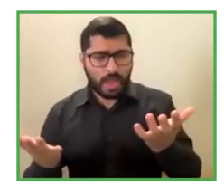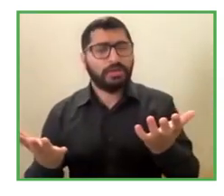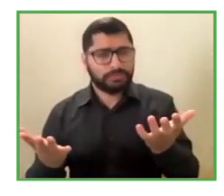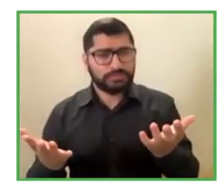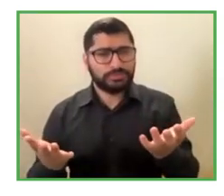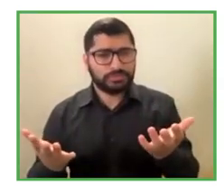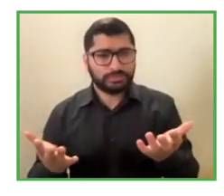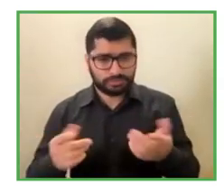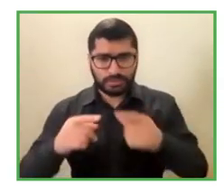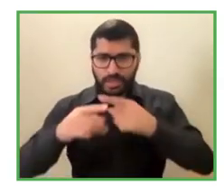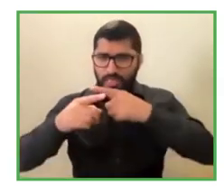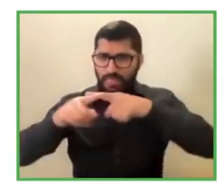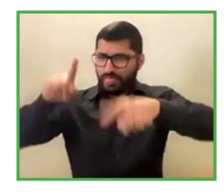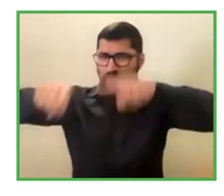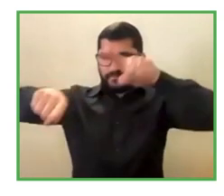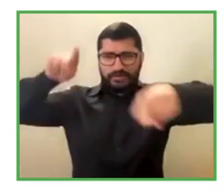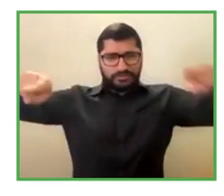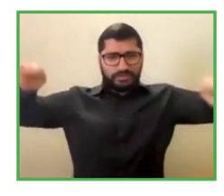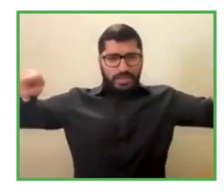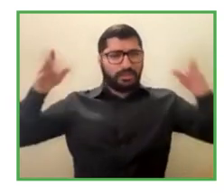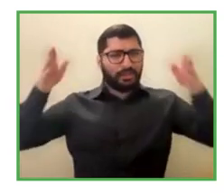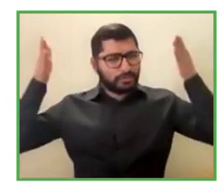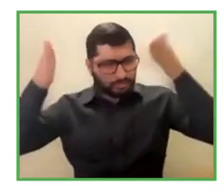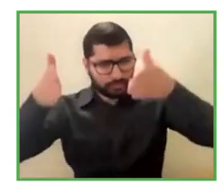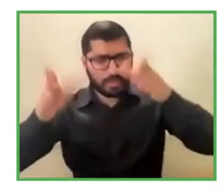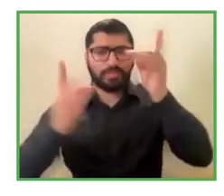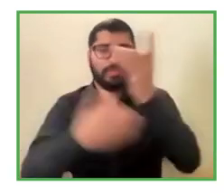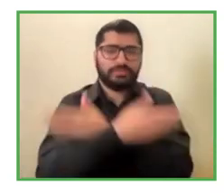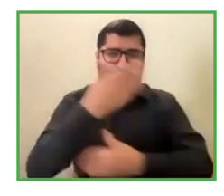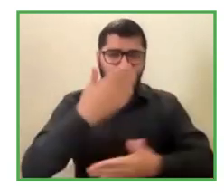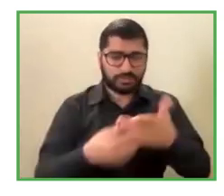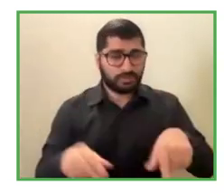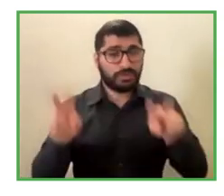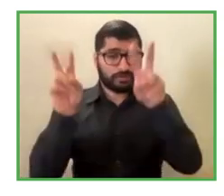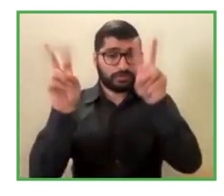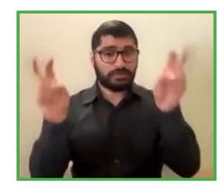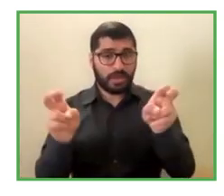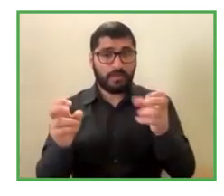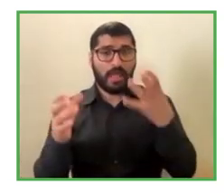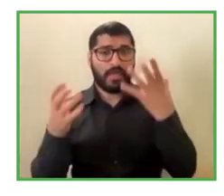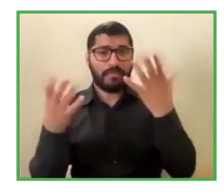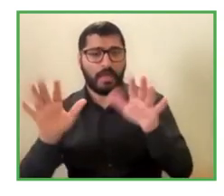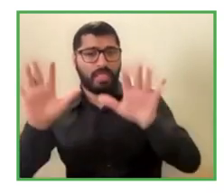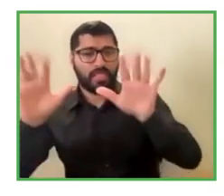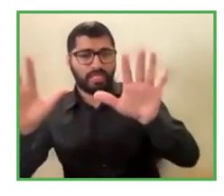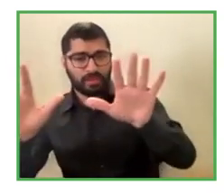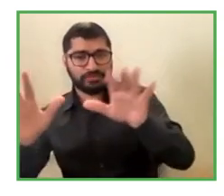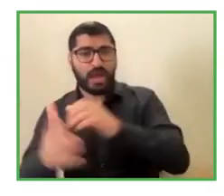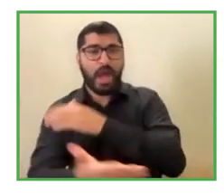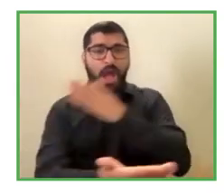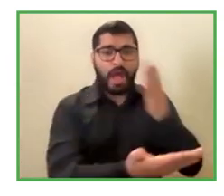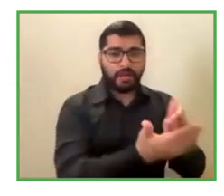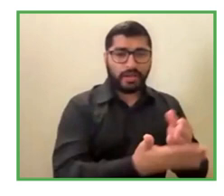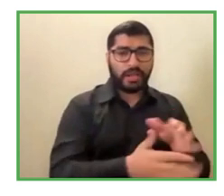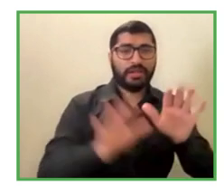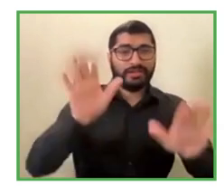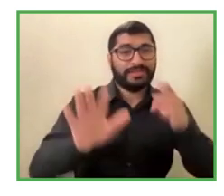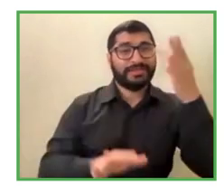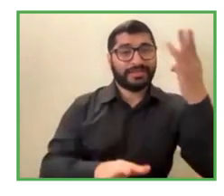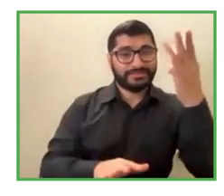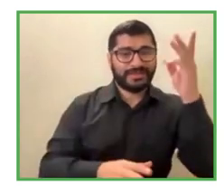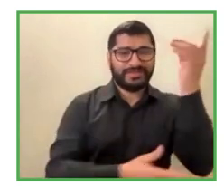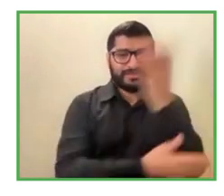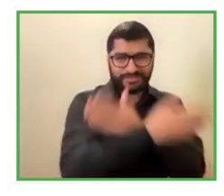about 10 to 13 disabilities that are represented across WIPRO, starting with, you know, locomotive, visual, and some amount of